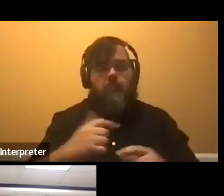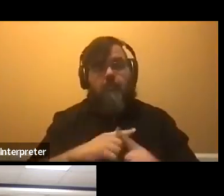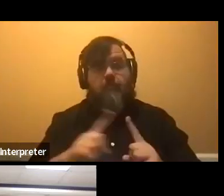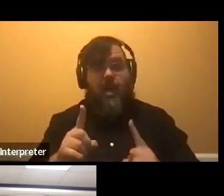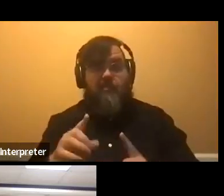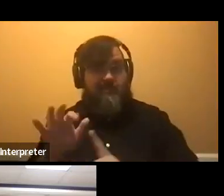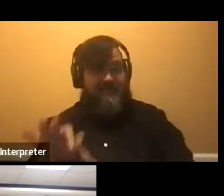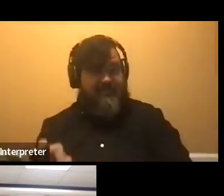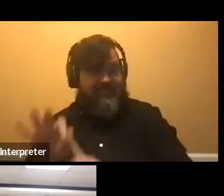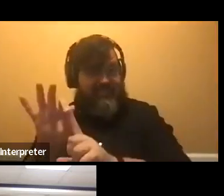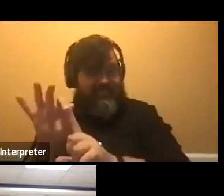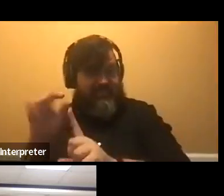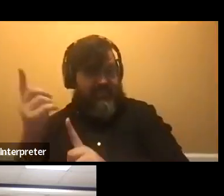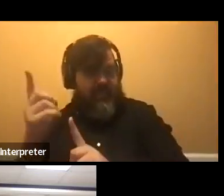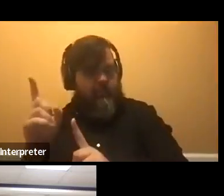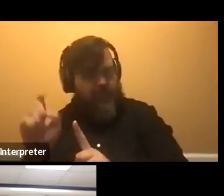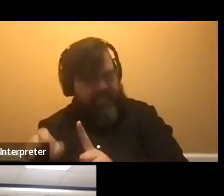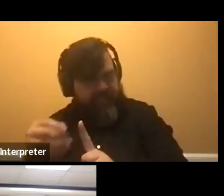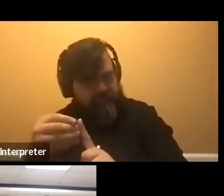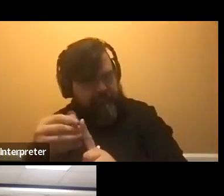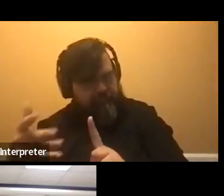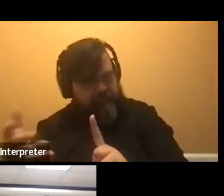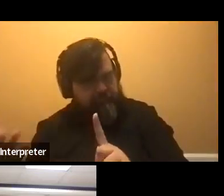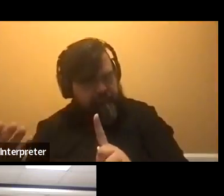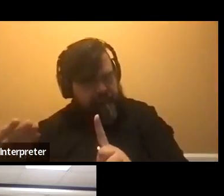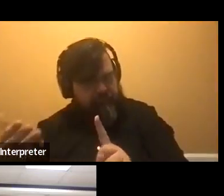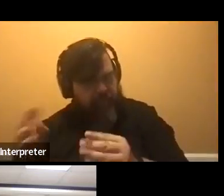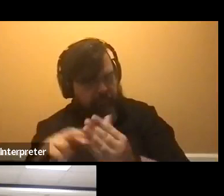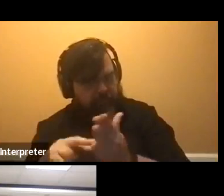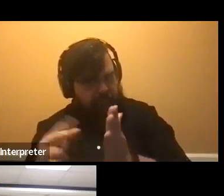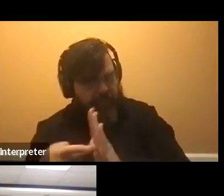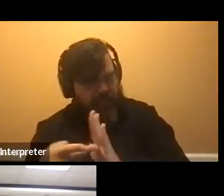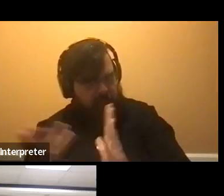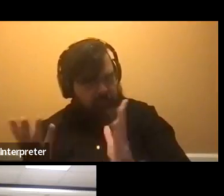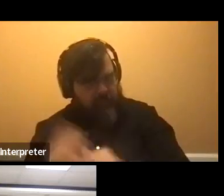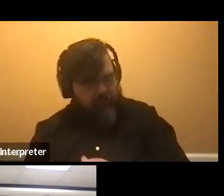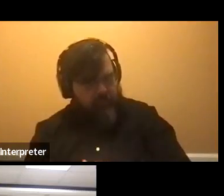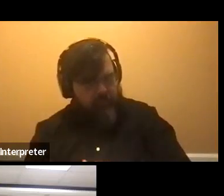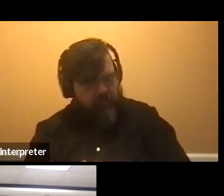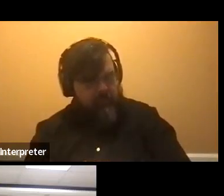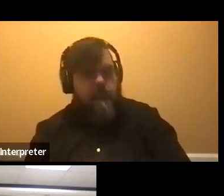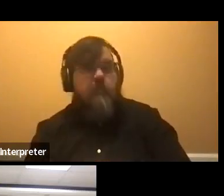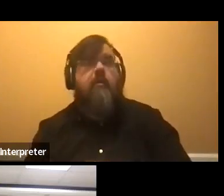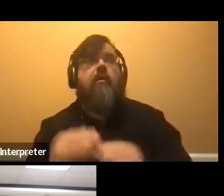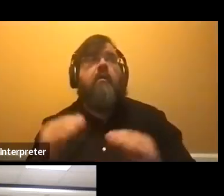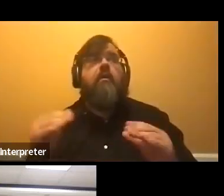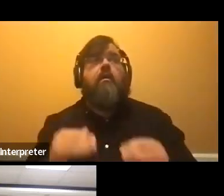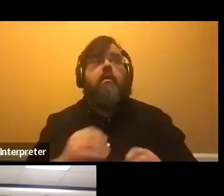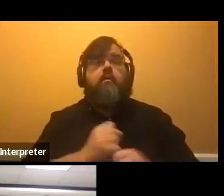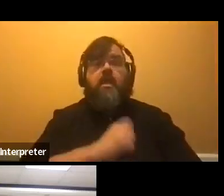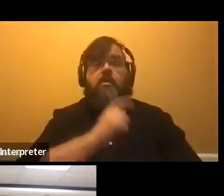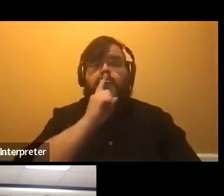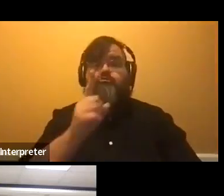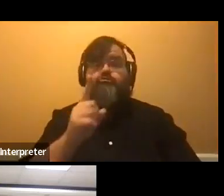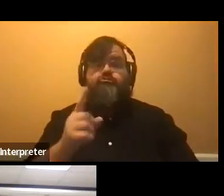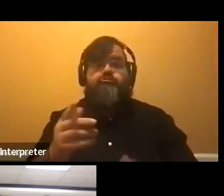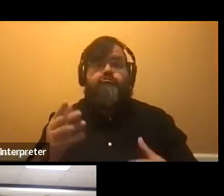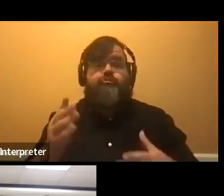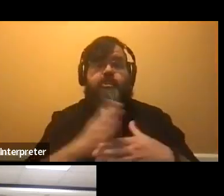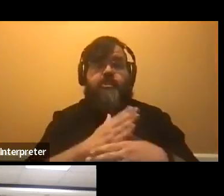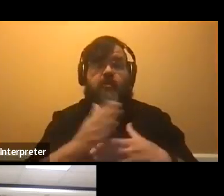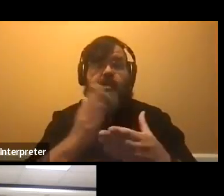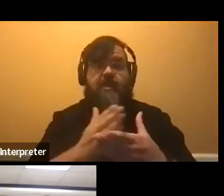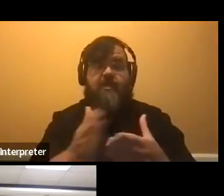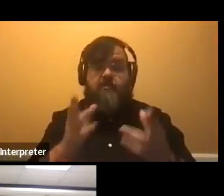to us. Um, so those are, those are some, you know, kind of overall tips, um, make sure you're sharing things that are honors,